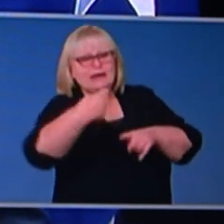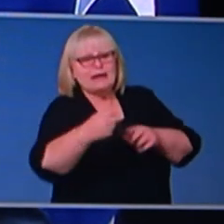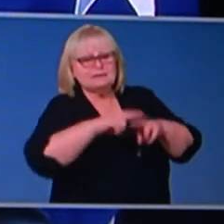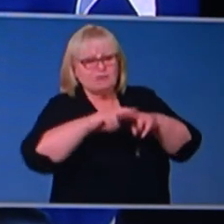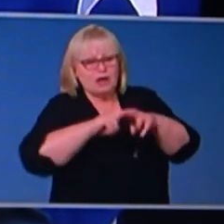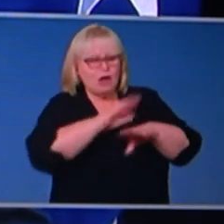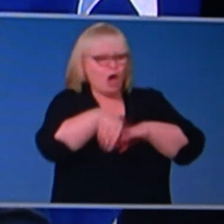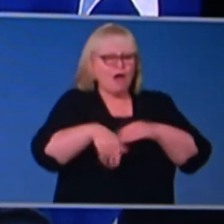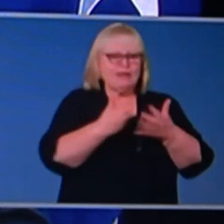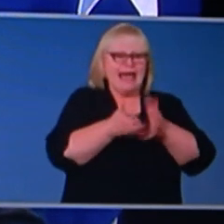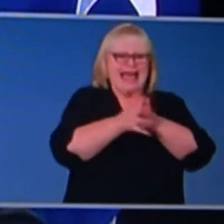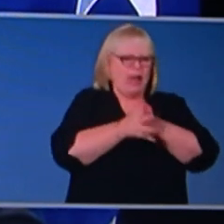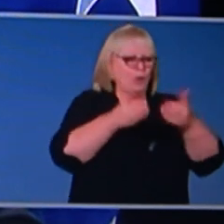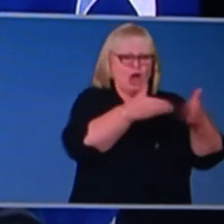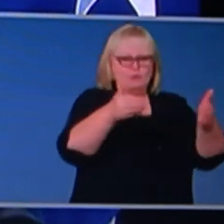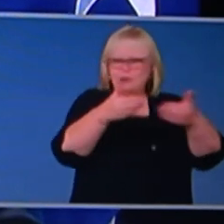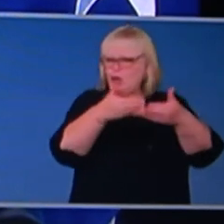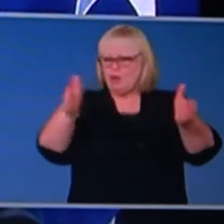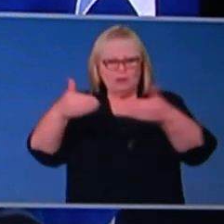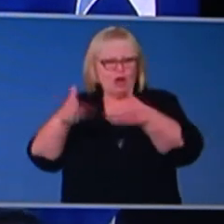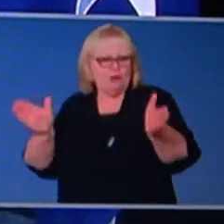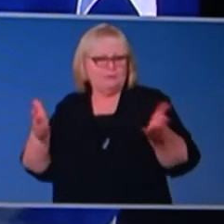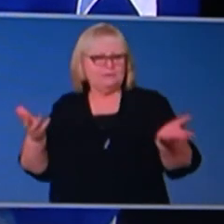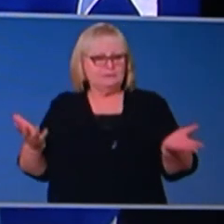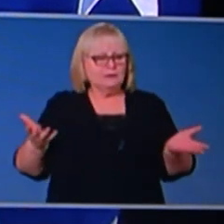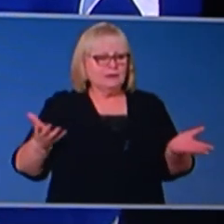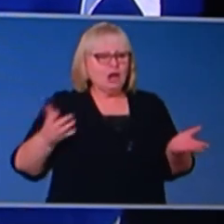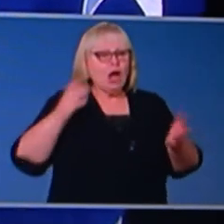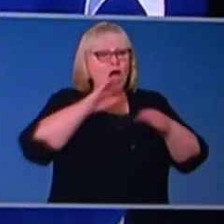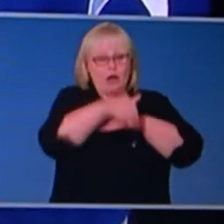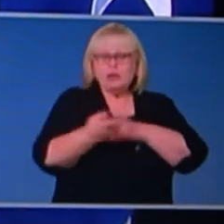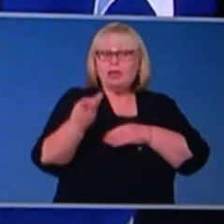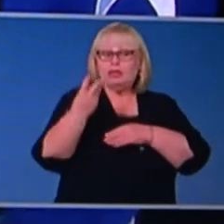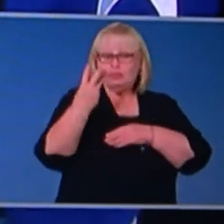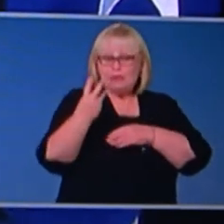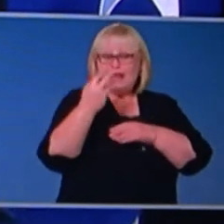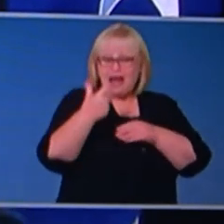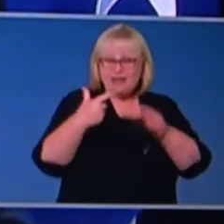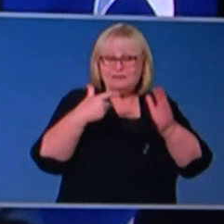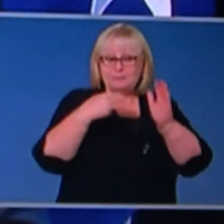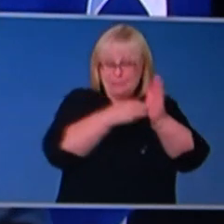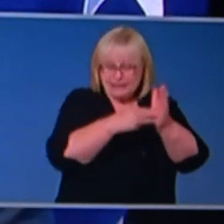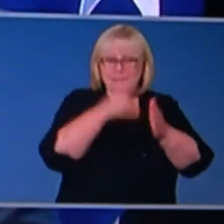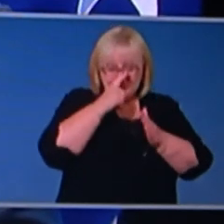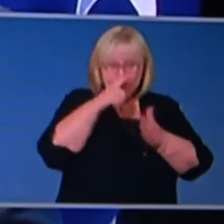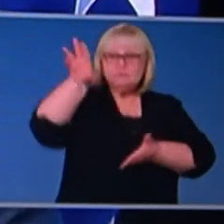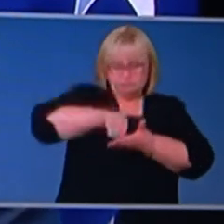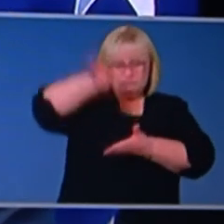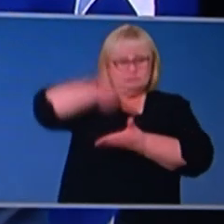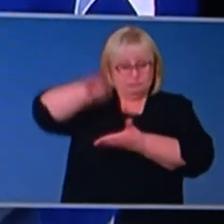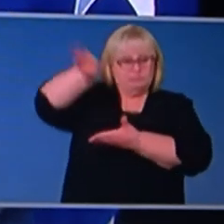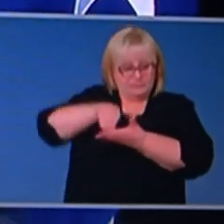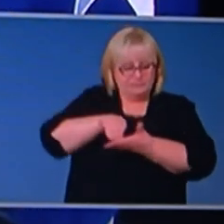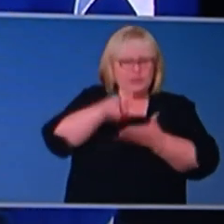how restrictions can be eased. There are currently over three and a half million downloads and registrations